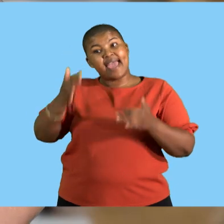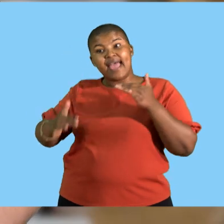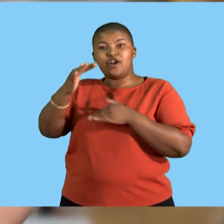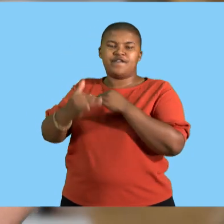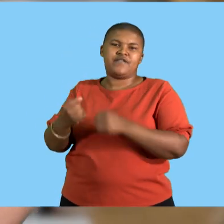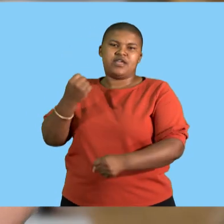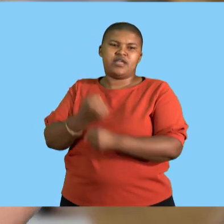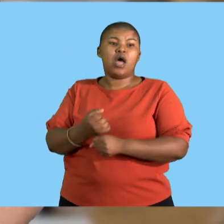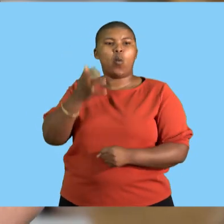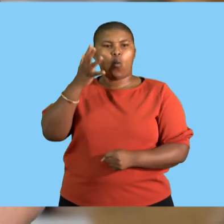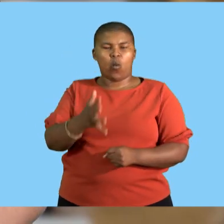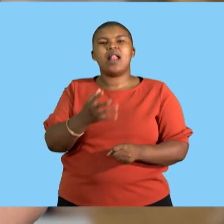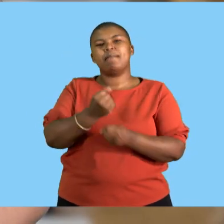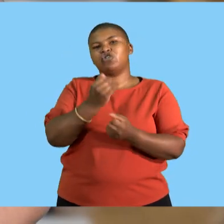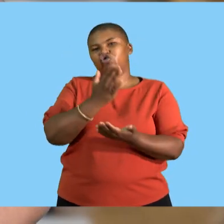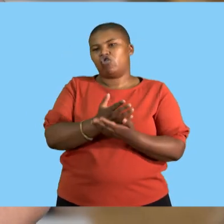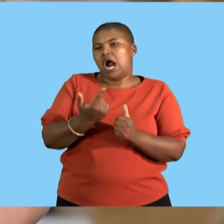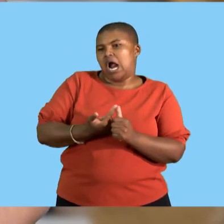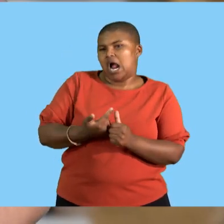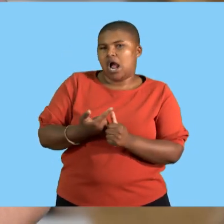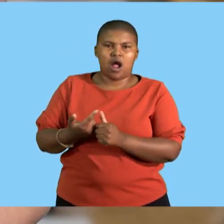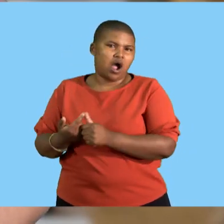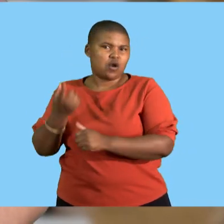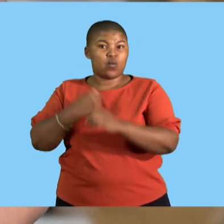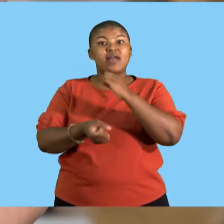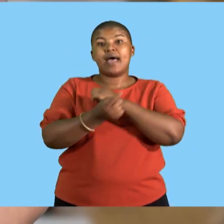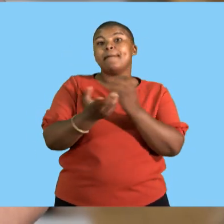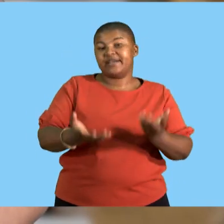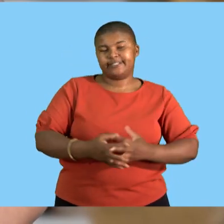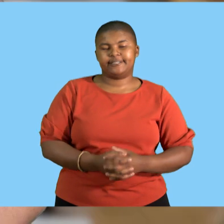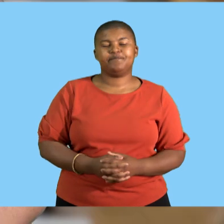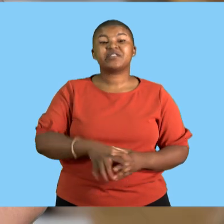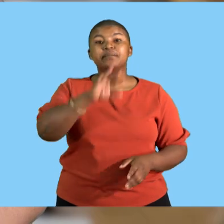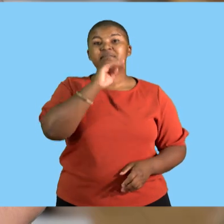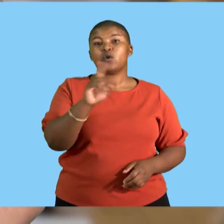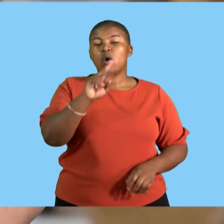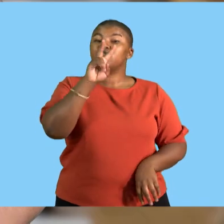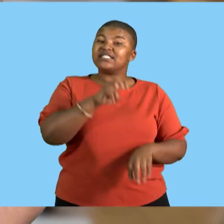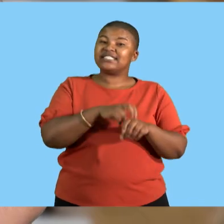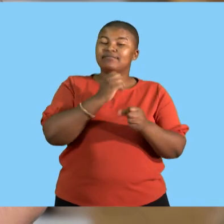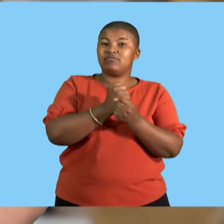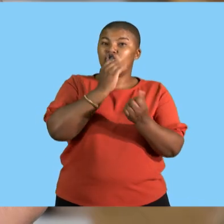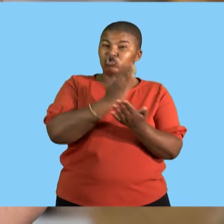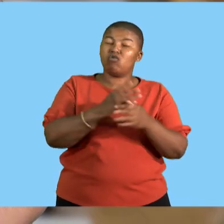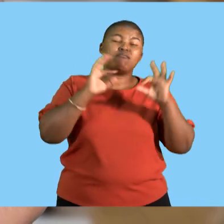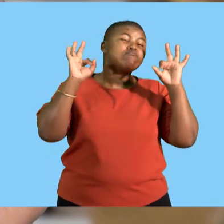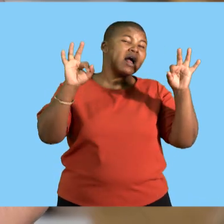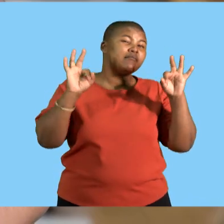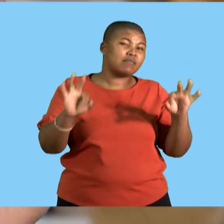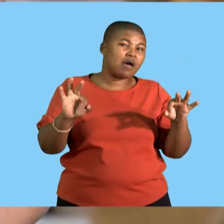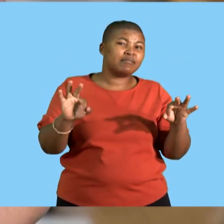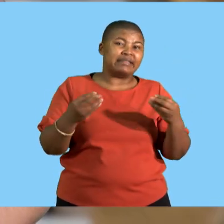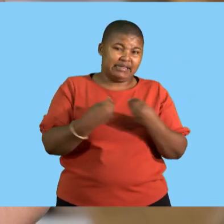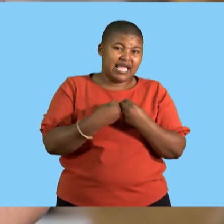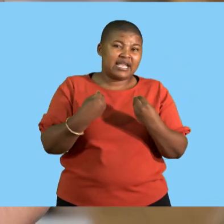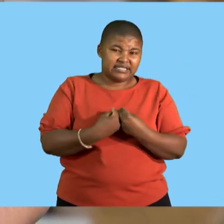year they will compile it and calculate an average. This means it needs to be the exact same goods at the